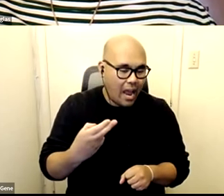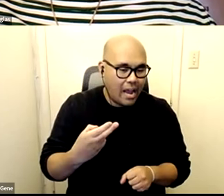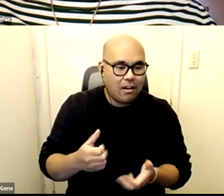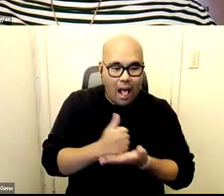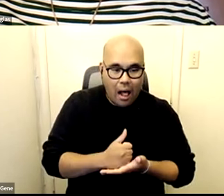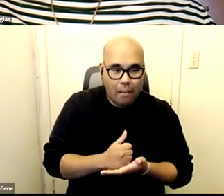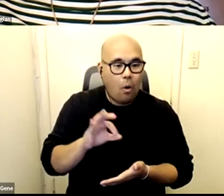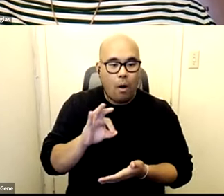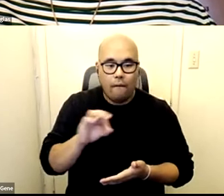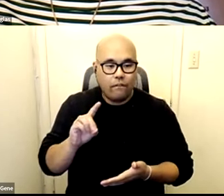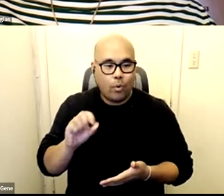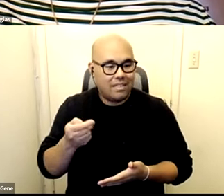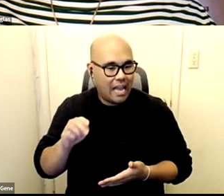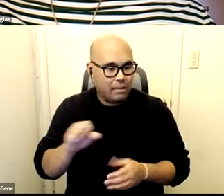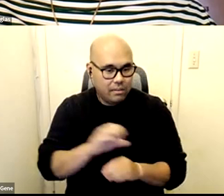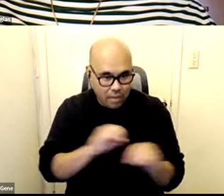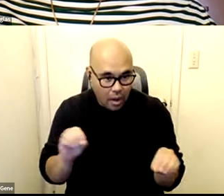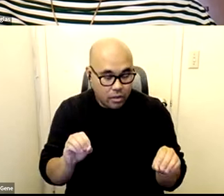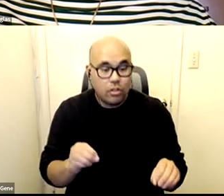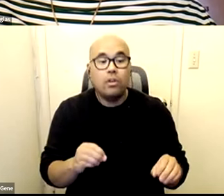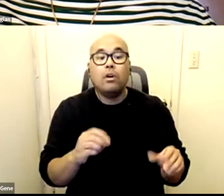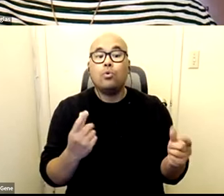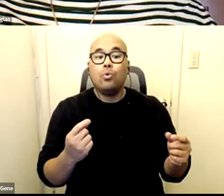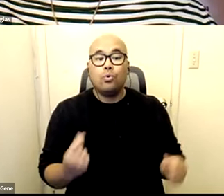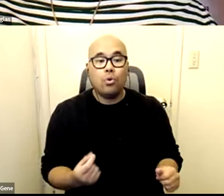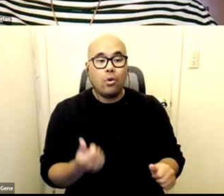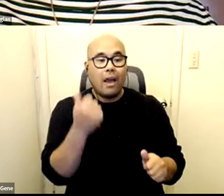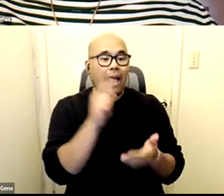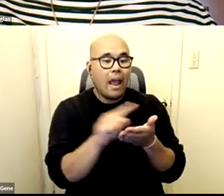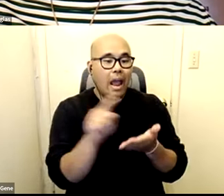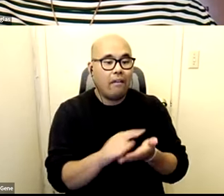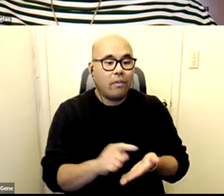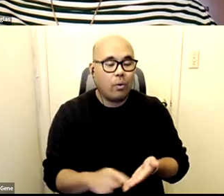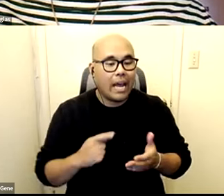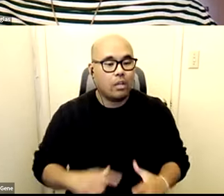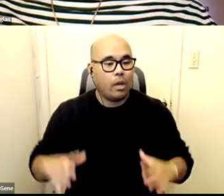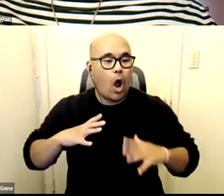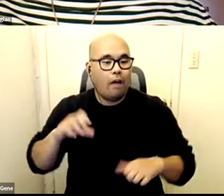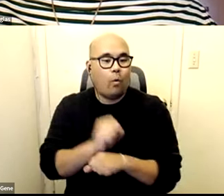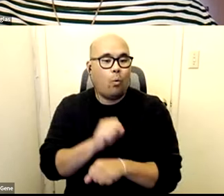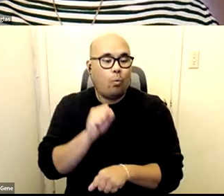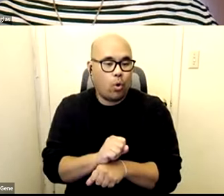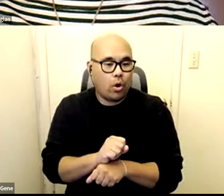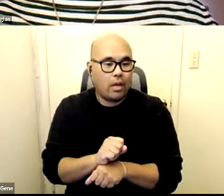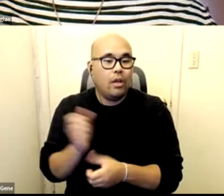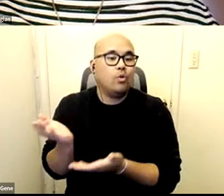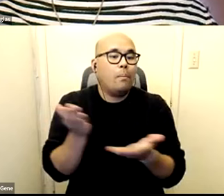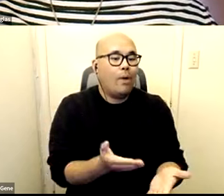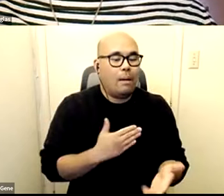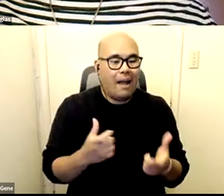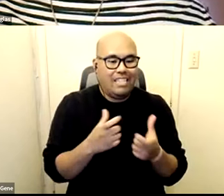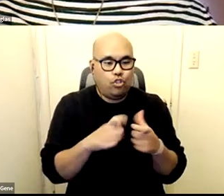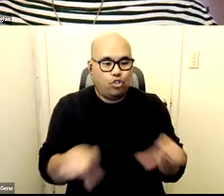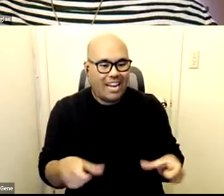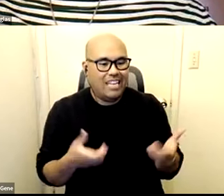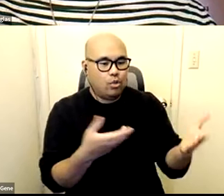my shelter benefit i had to take a day off from work every week to take my paycheck down to the hra office if i